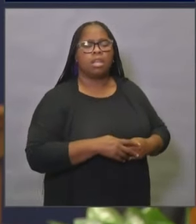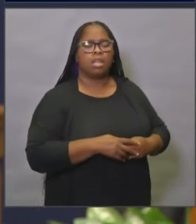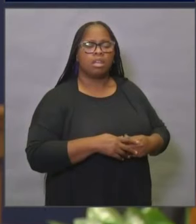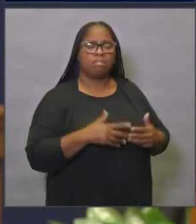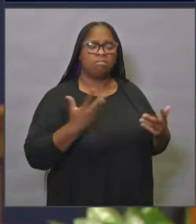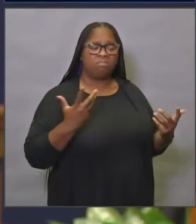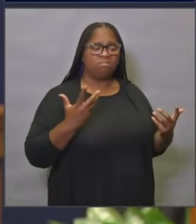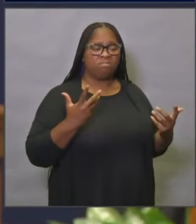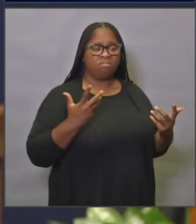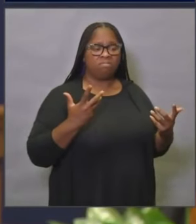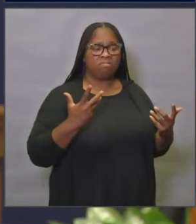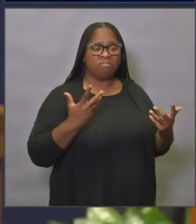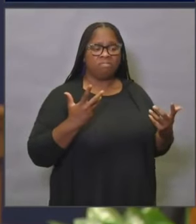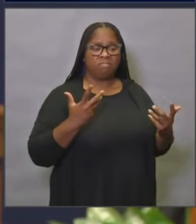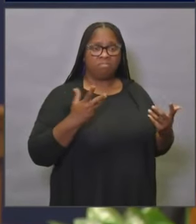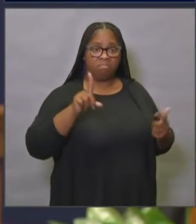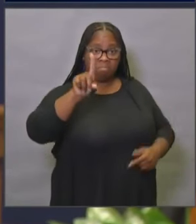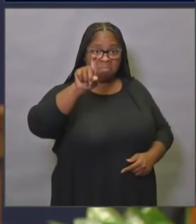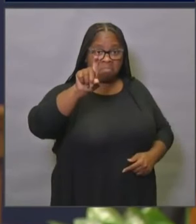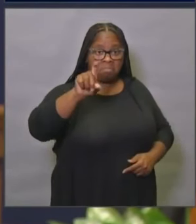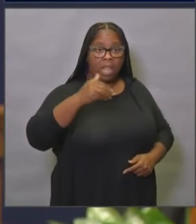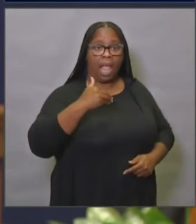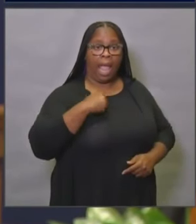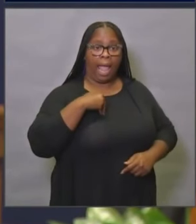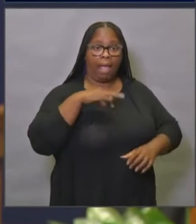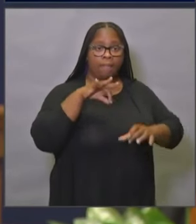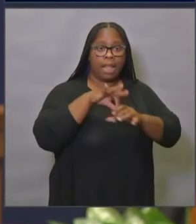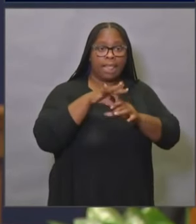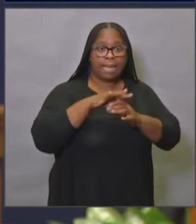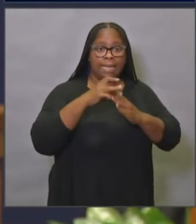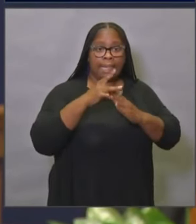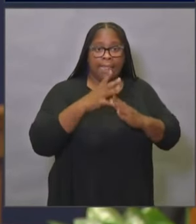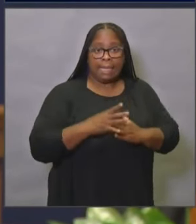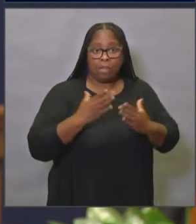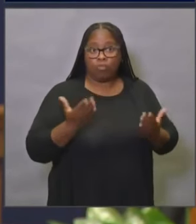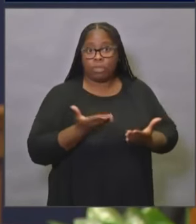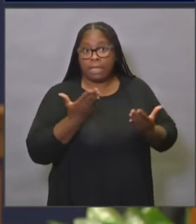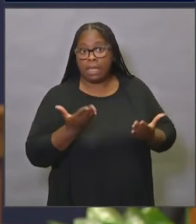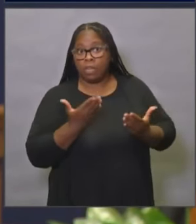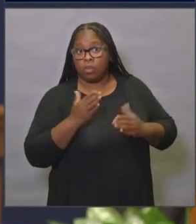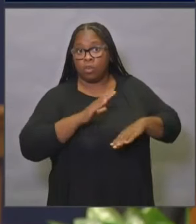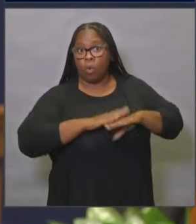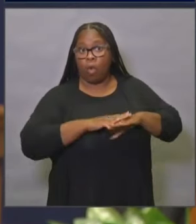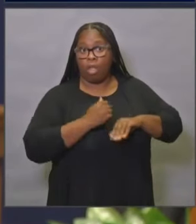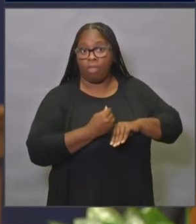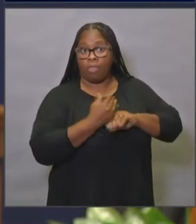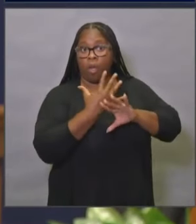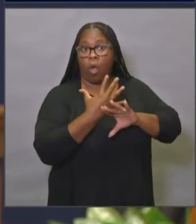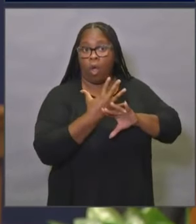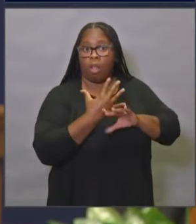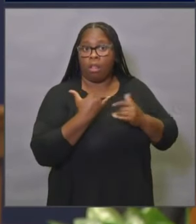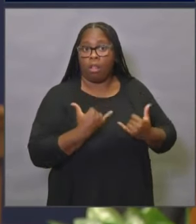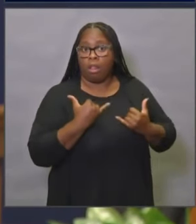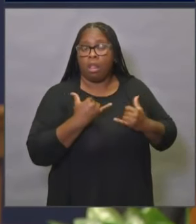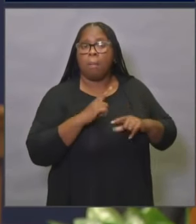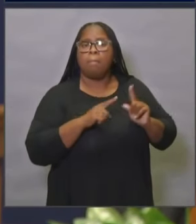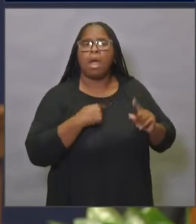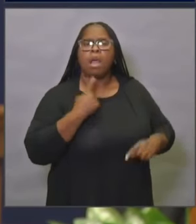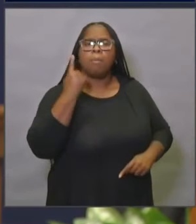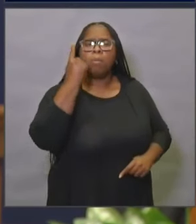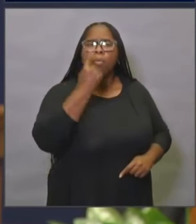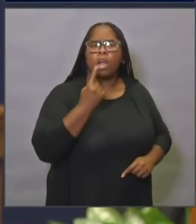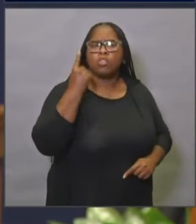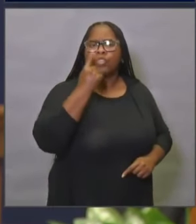don't know if there are any elected leaders here on the call, but I guess I wondered about lessons